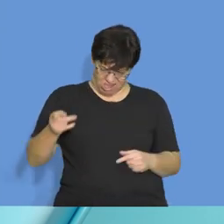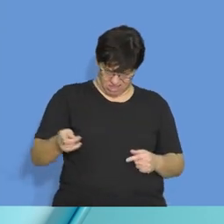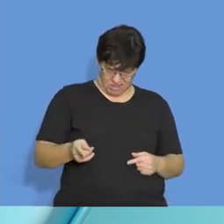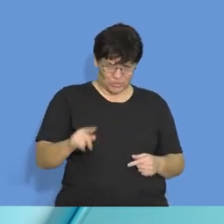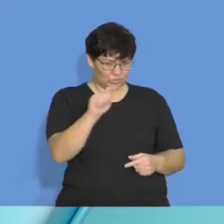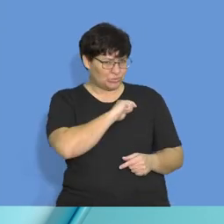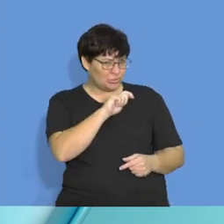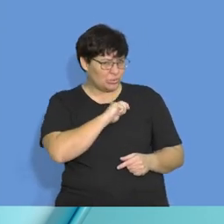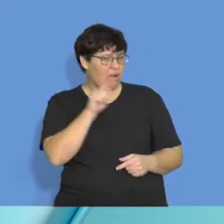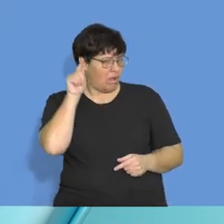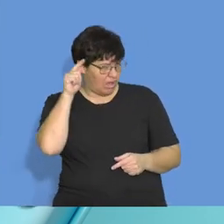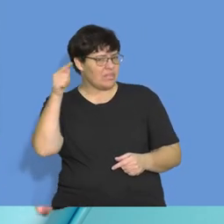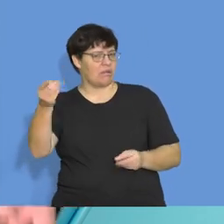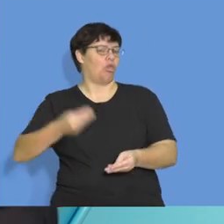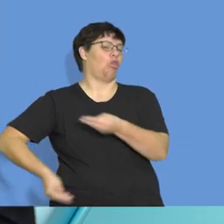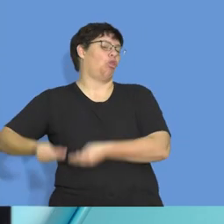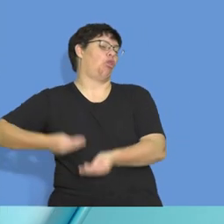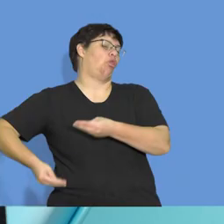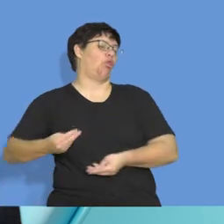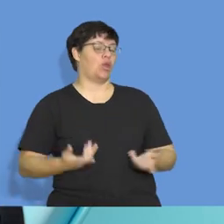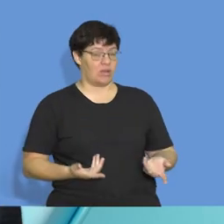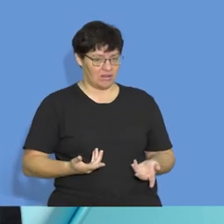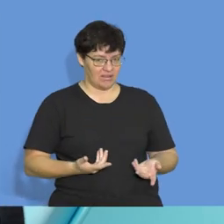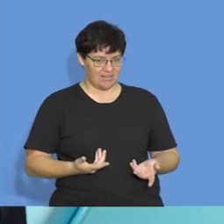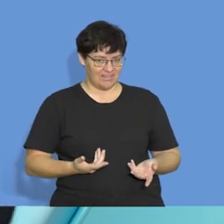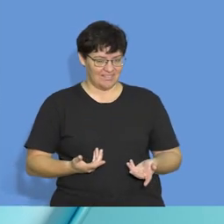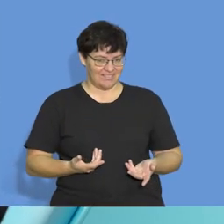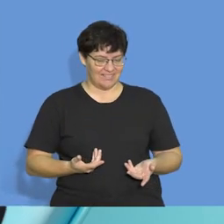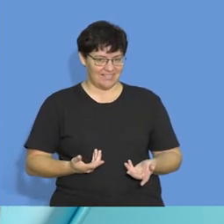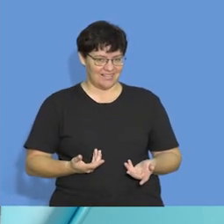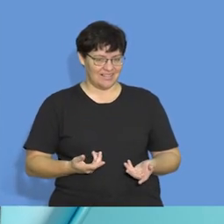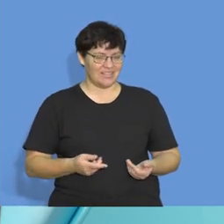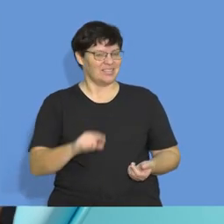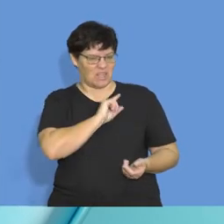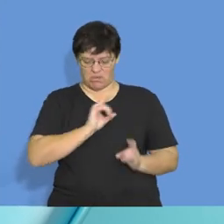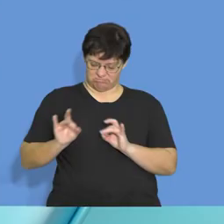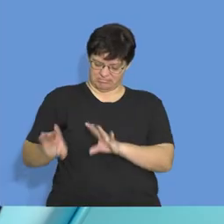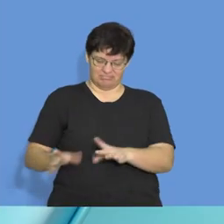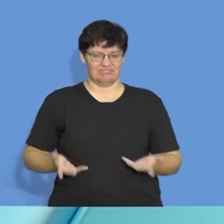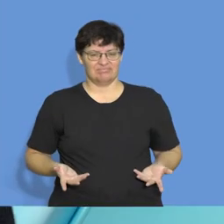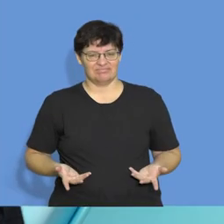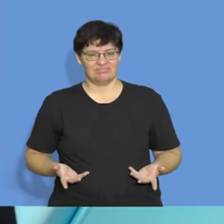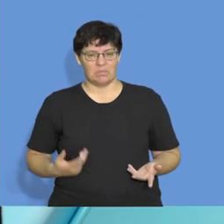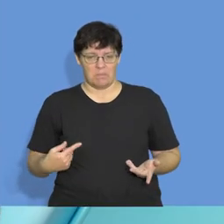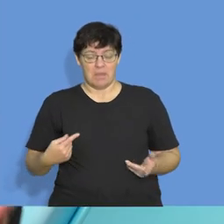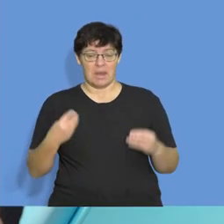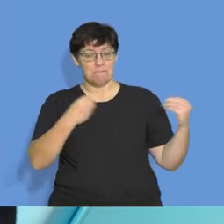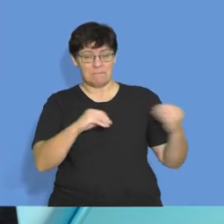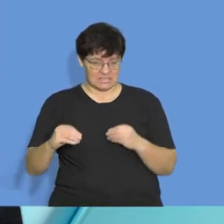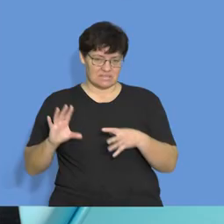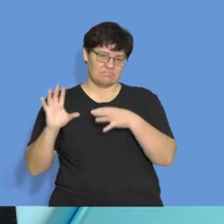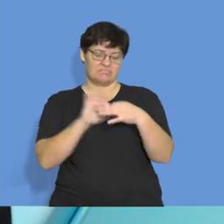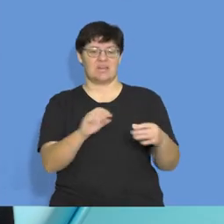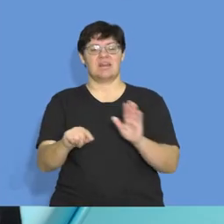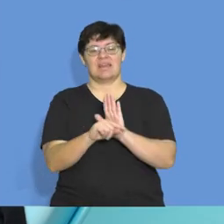thinking that you're only dealing with unethical practices and this will then have a negative connotation on